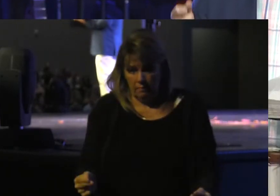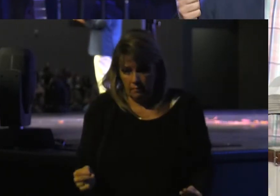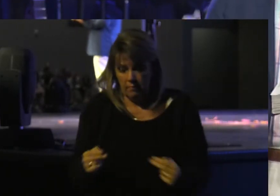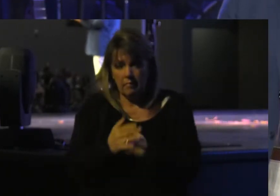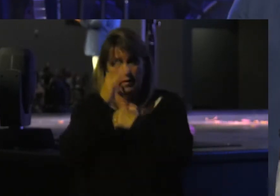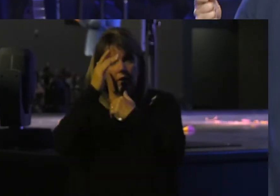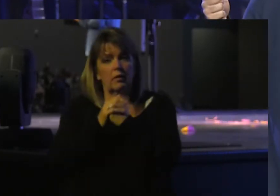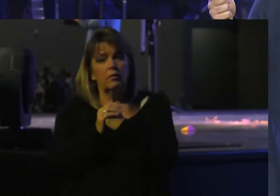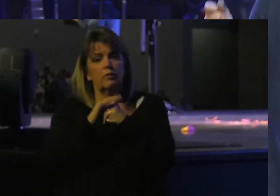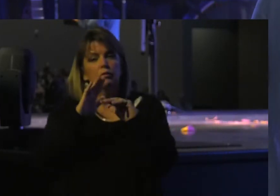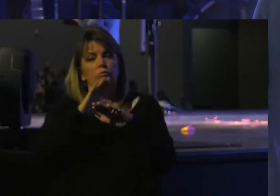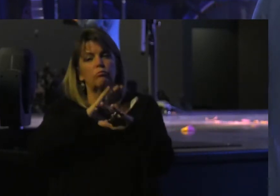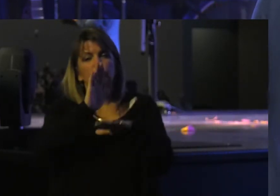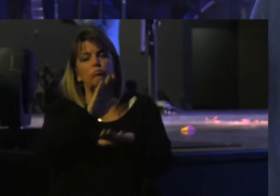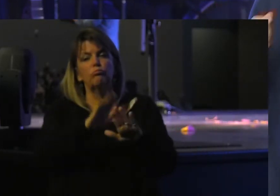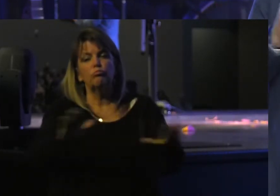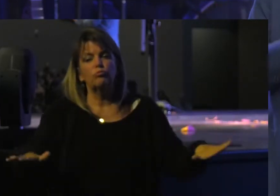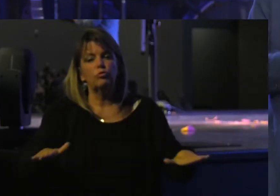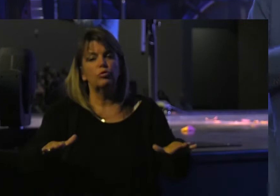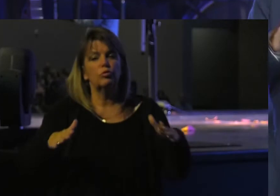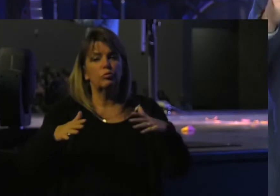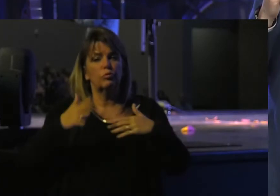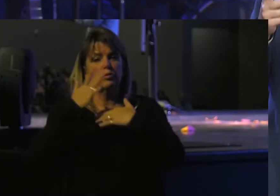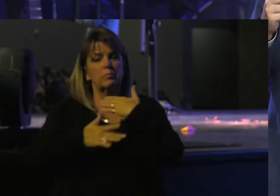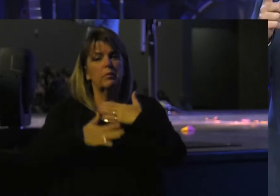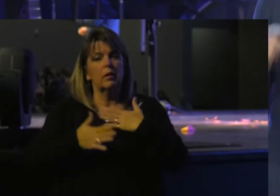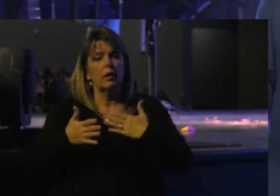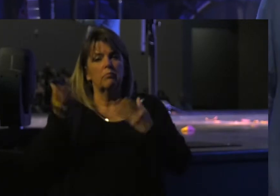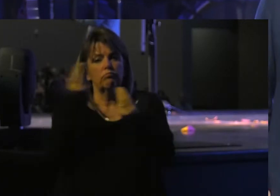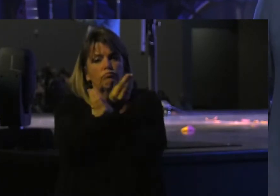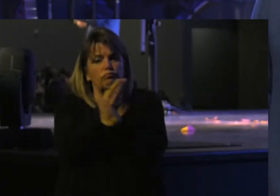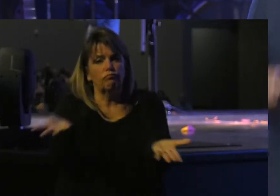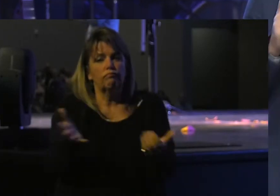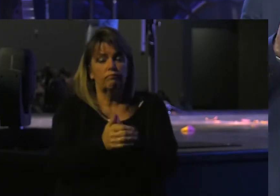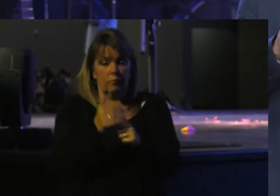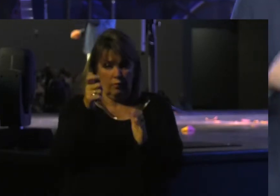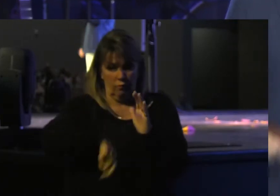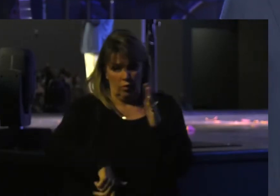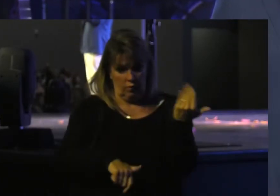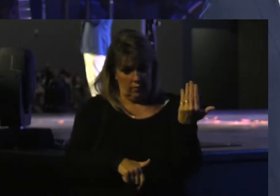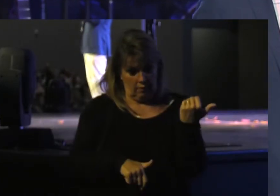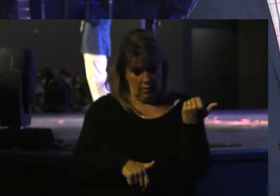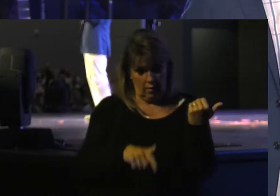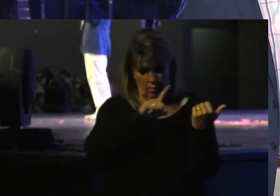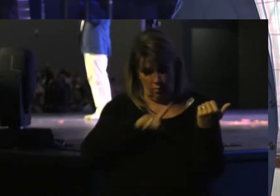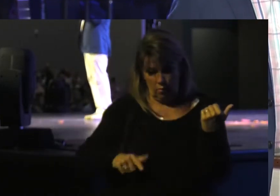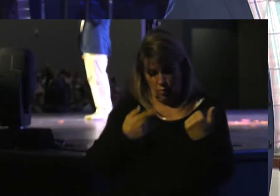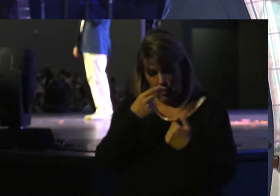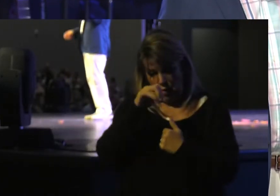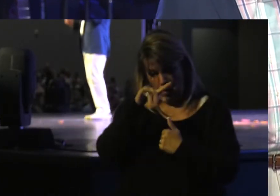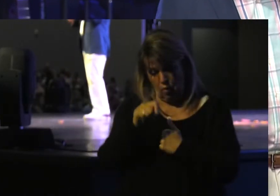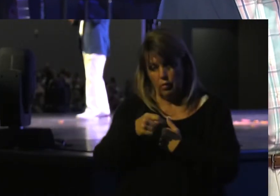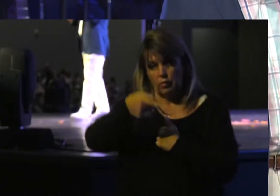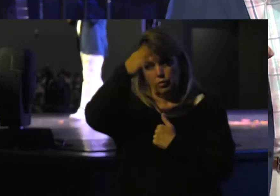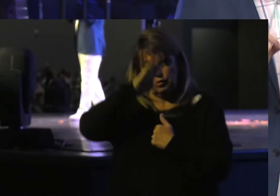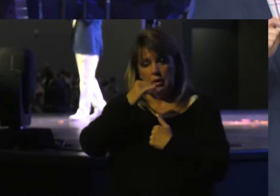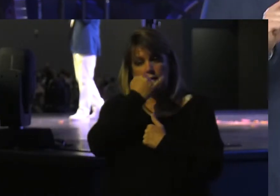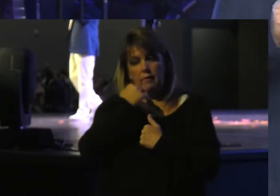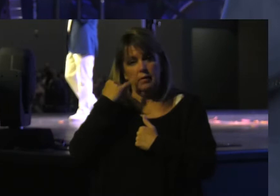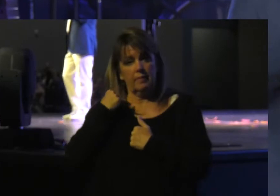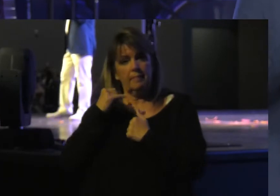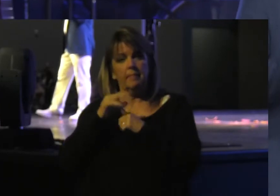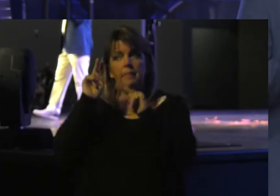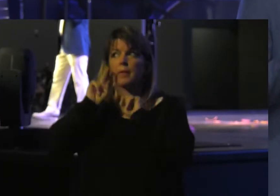Blood Of children Is shed And he Says In verse 15 Thus says The Lord Of hosts The God Of Israel Behold